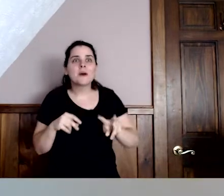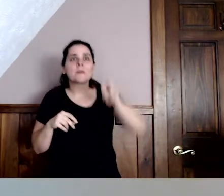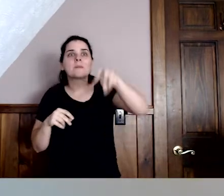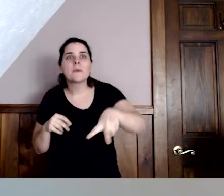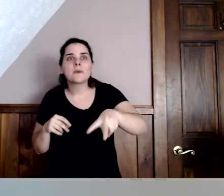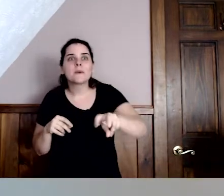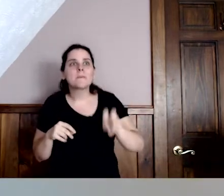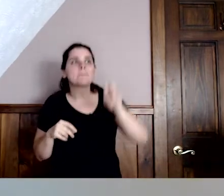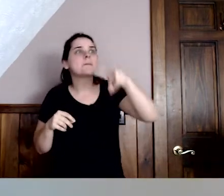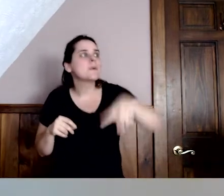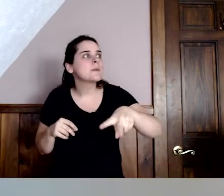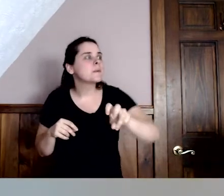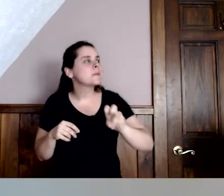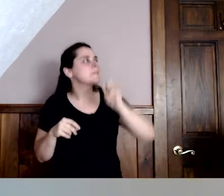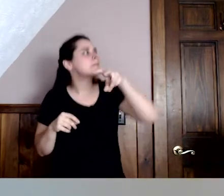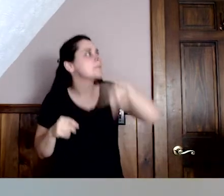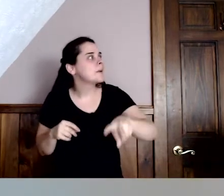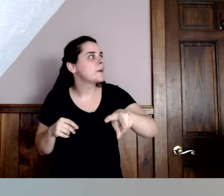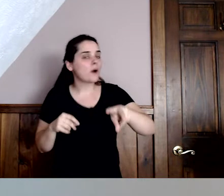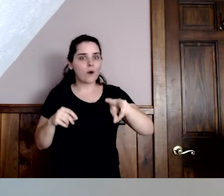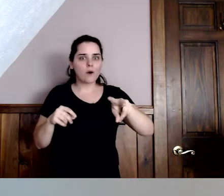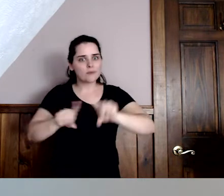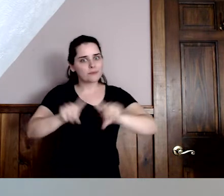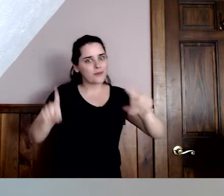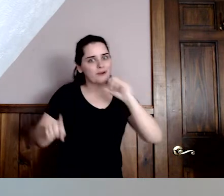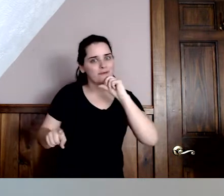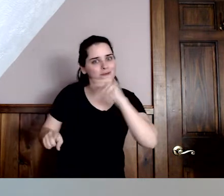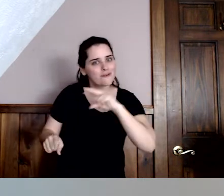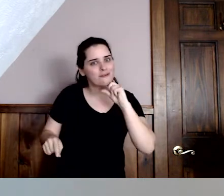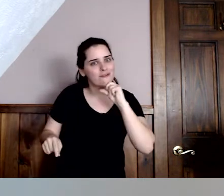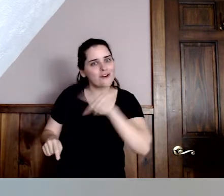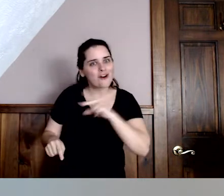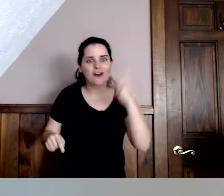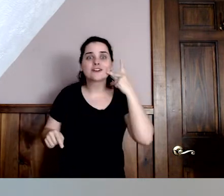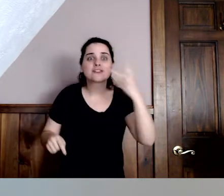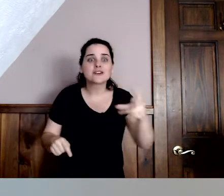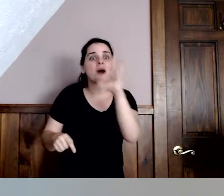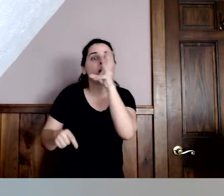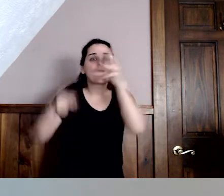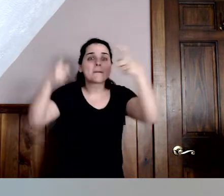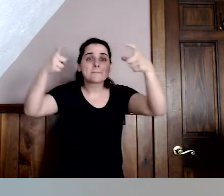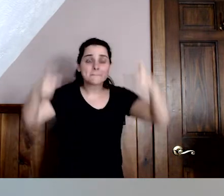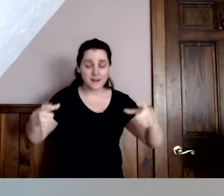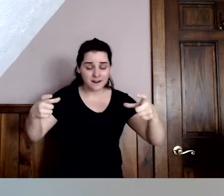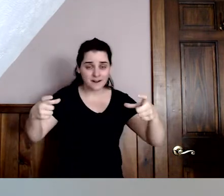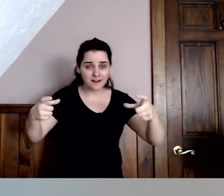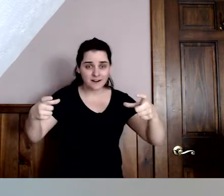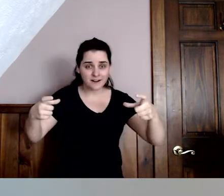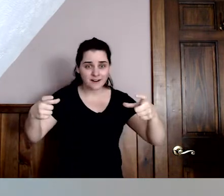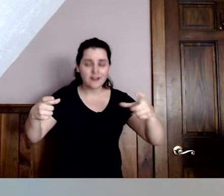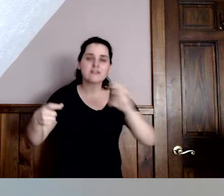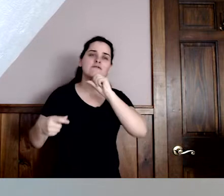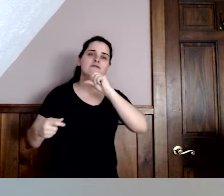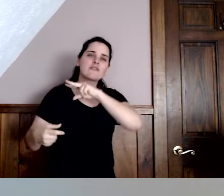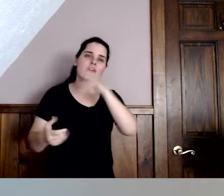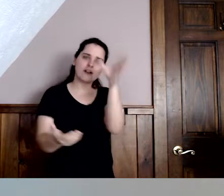I frog saw a pond. He stopped to swim. Hi, cat. I